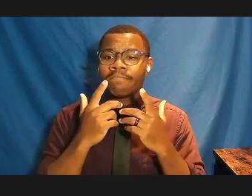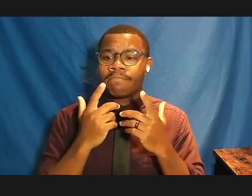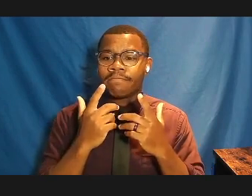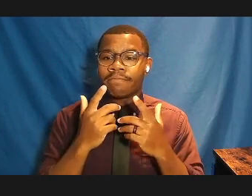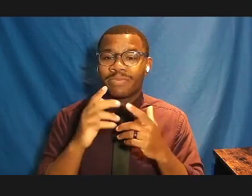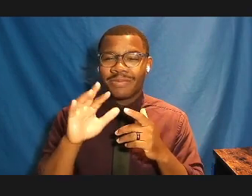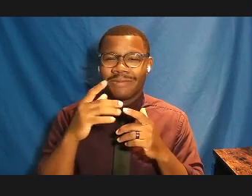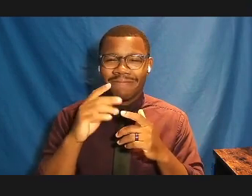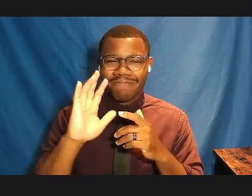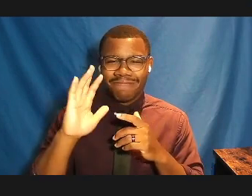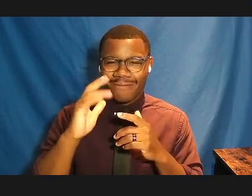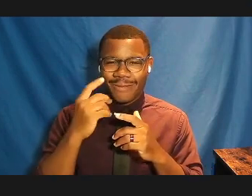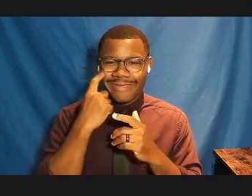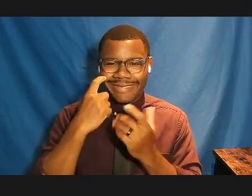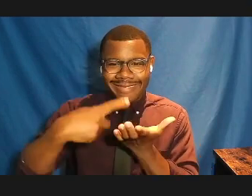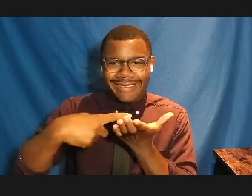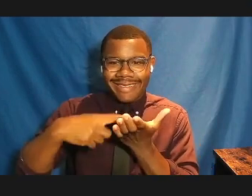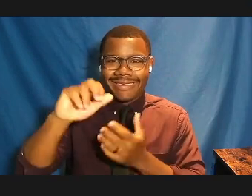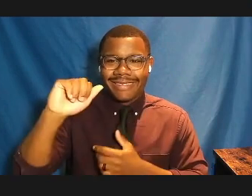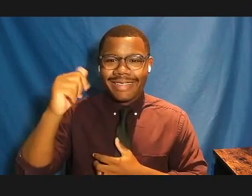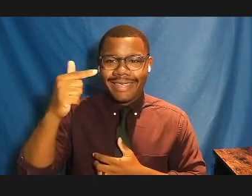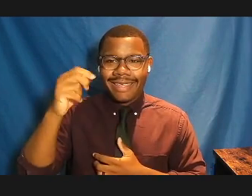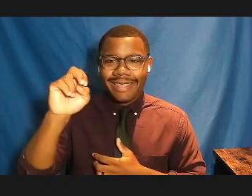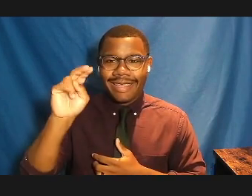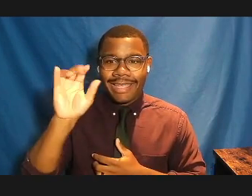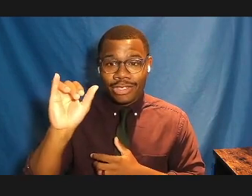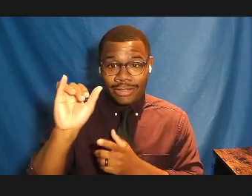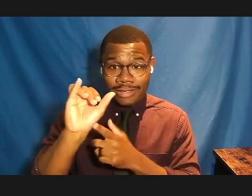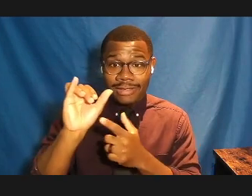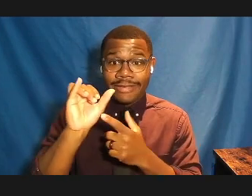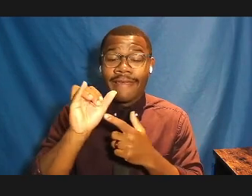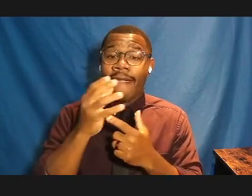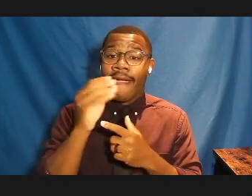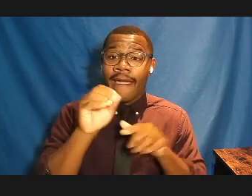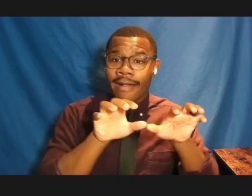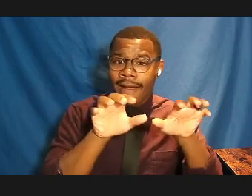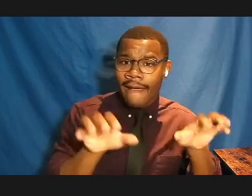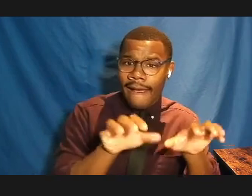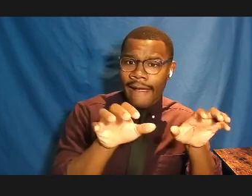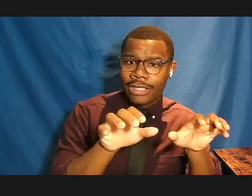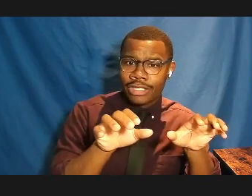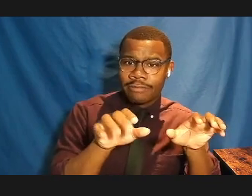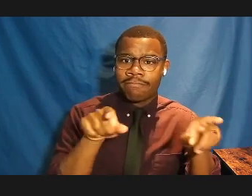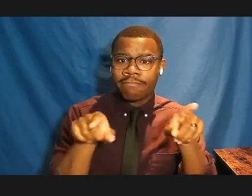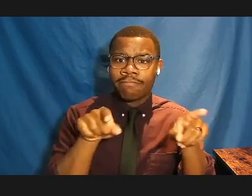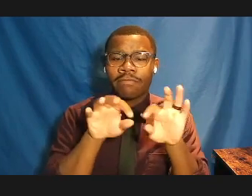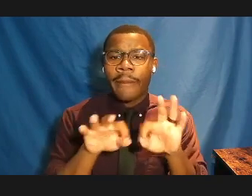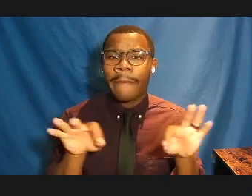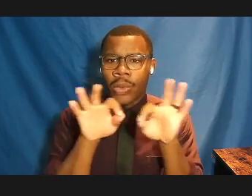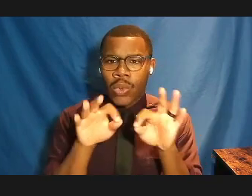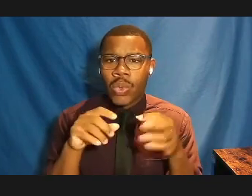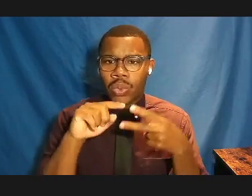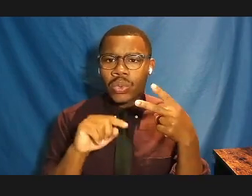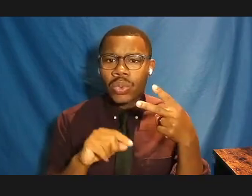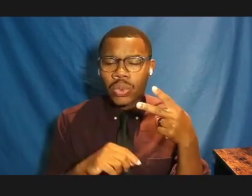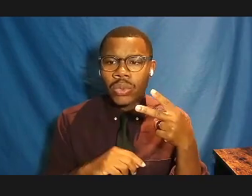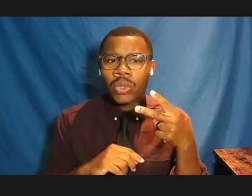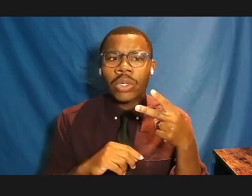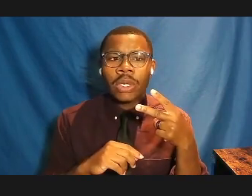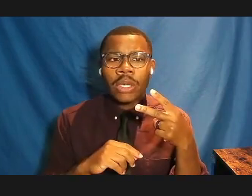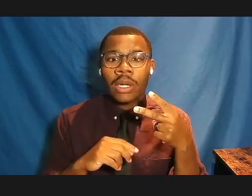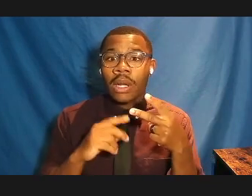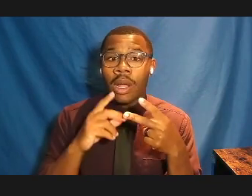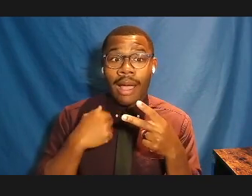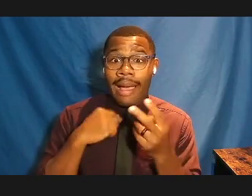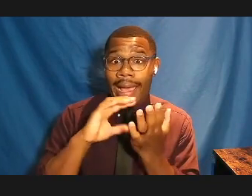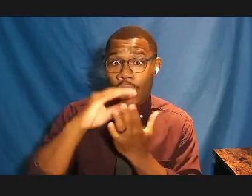matters, and action as well. I, as I mentioned, I recently had, the last few years, learned that I have native